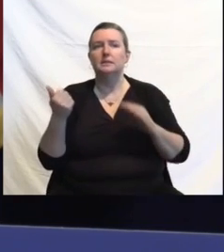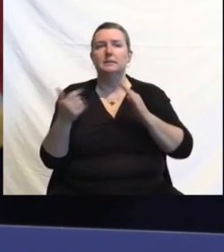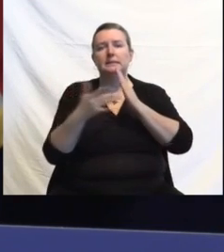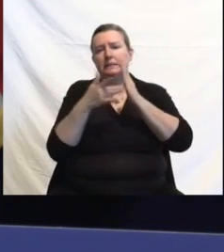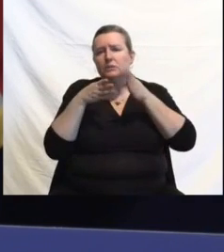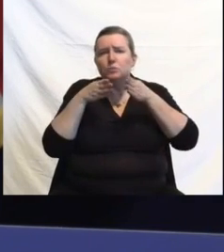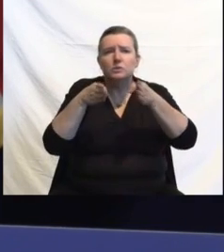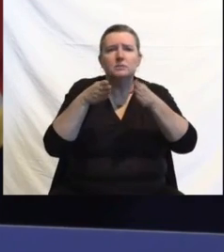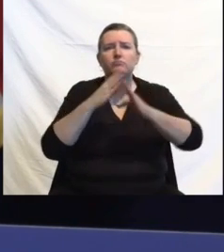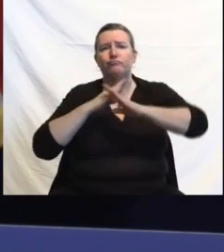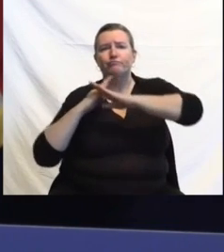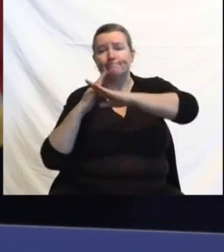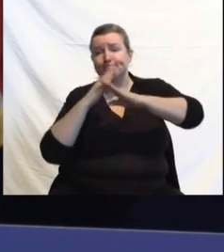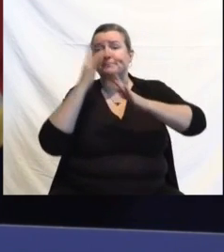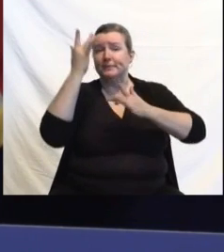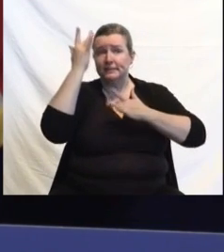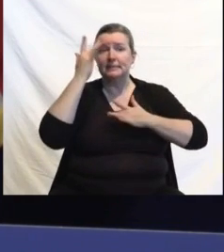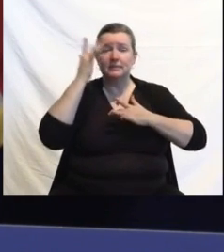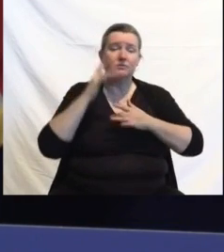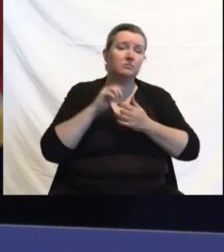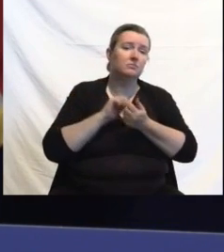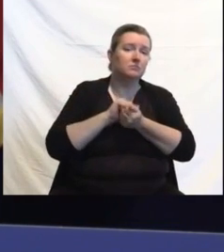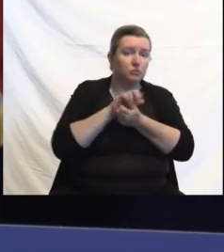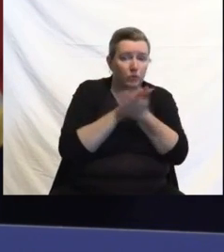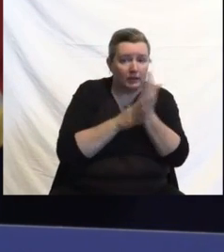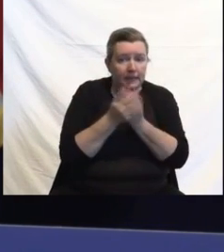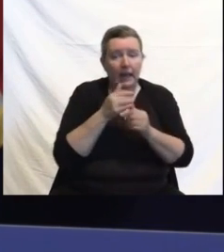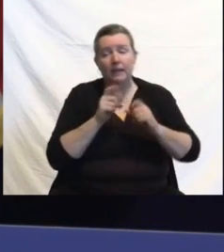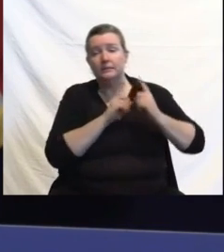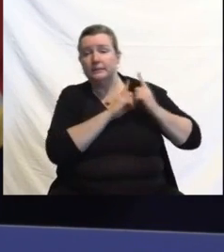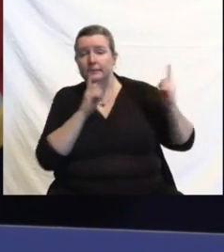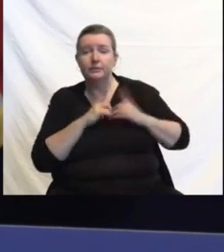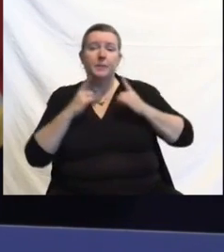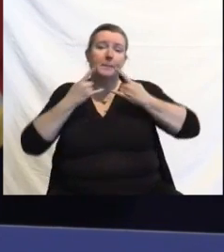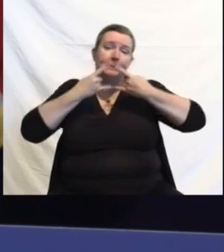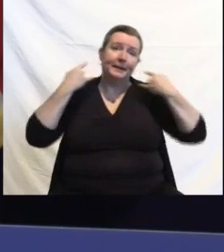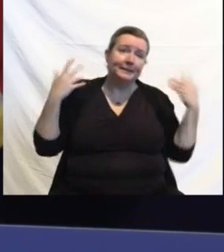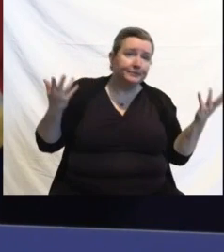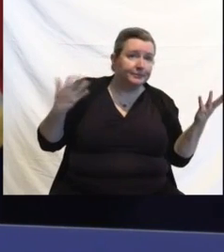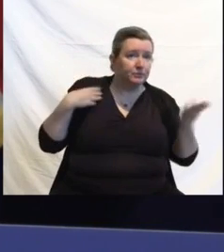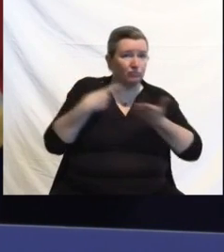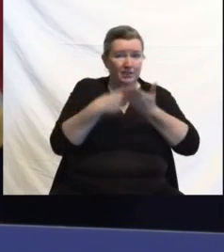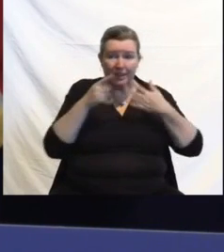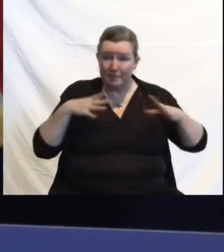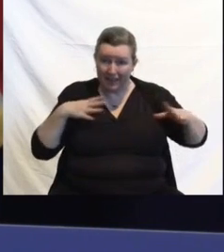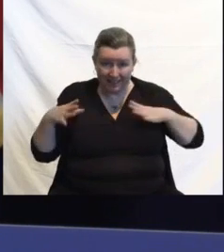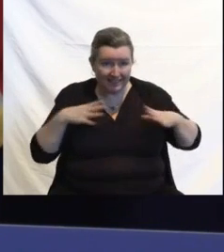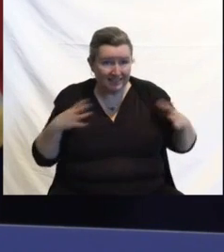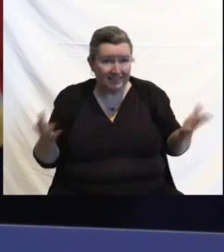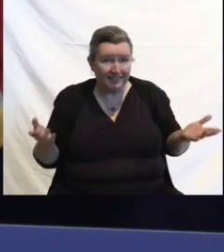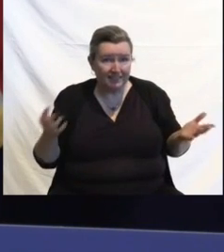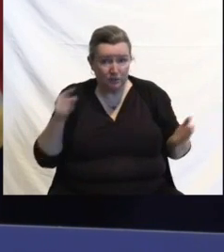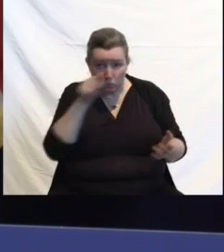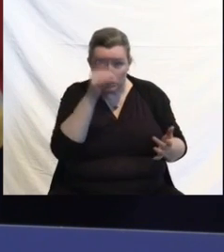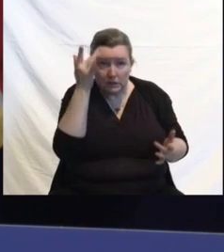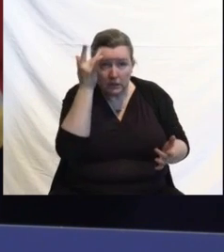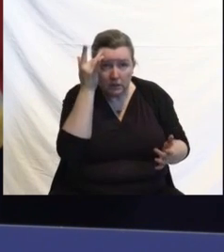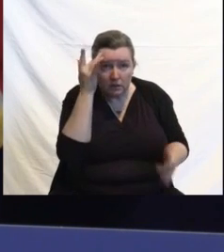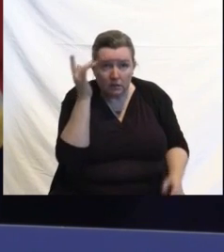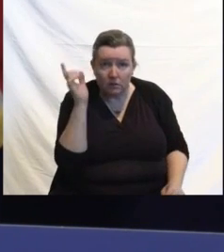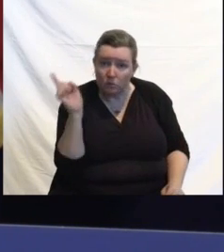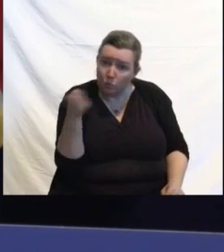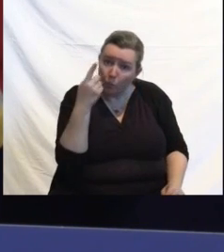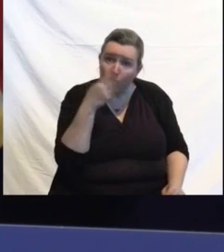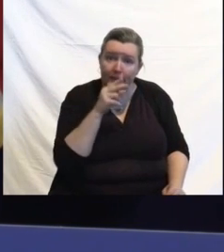you know, we keep on stressing in our holiday messaging, you know, if you're sick, you know, please try to, it's hard to